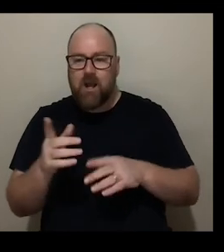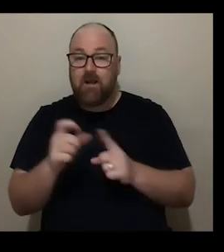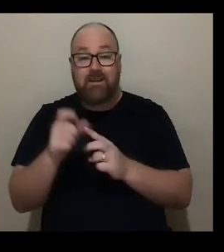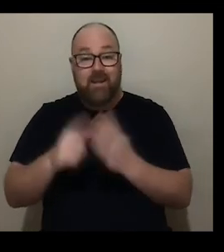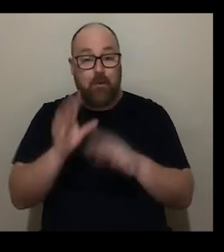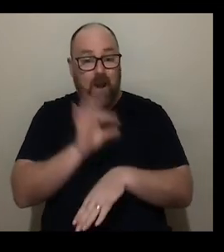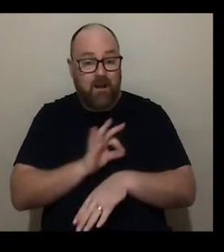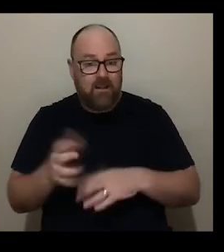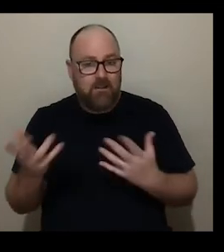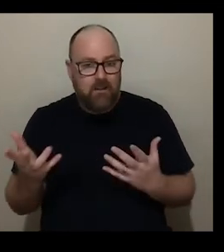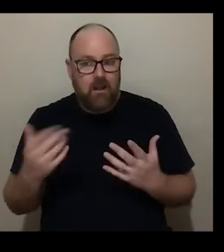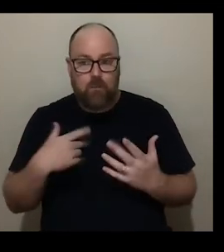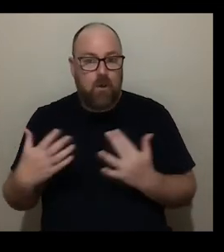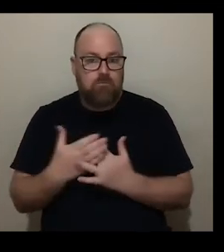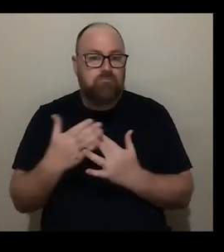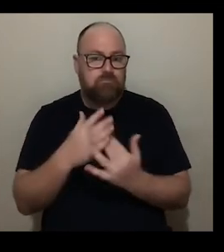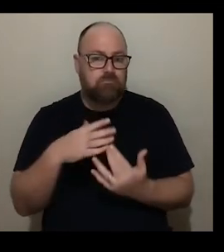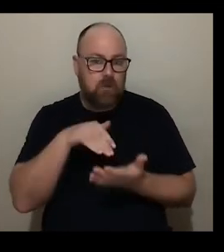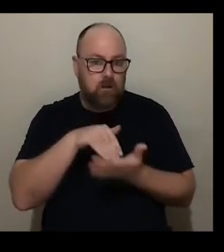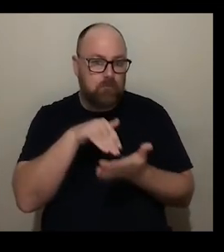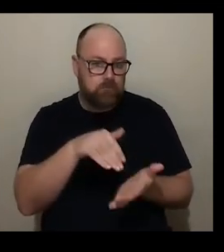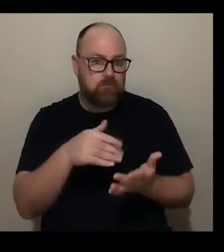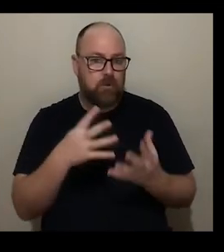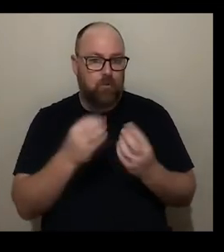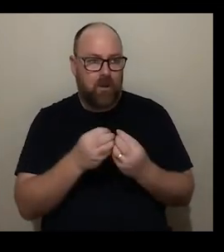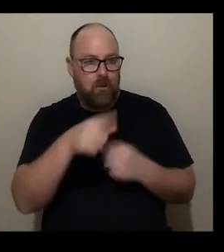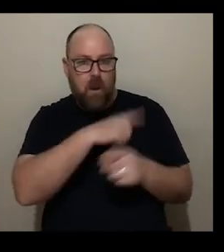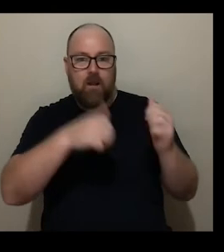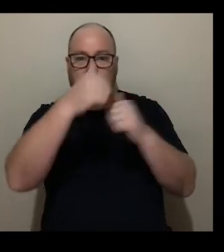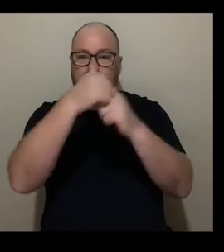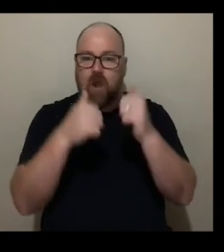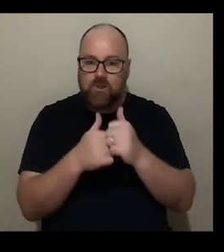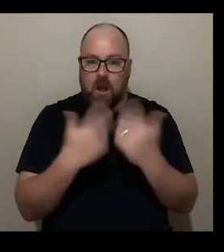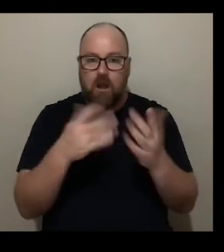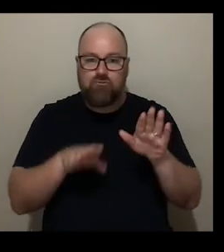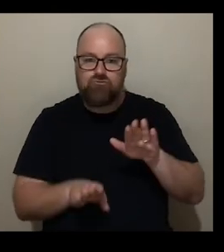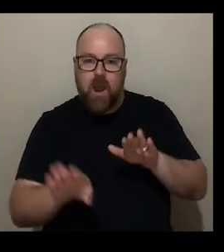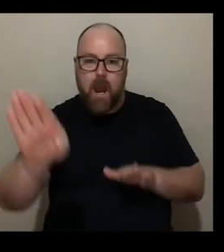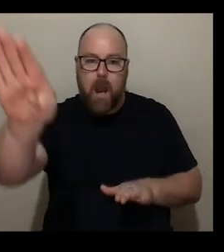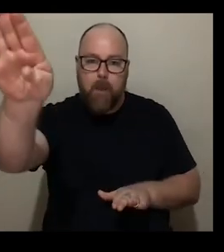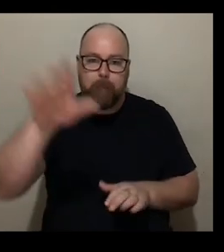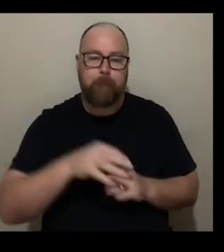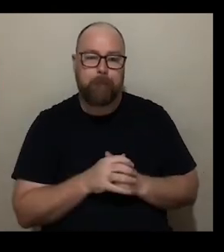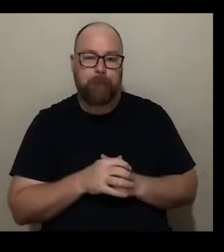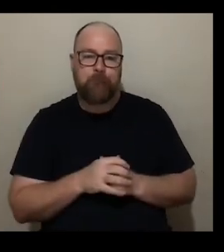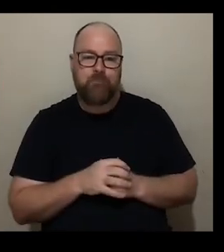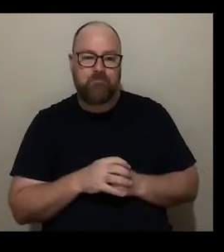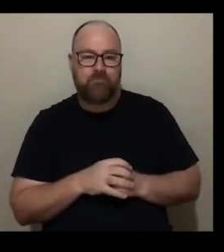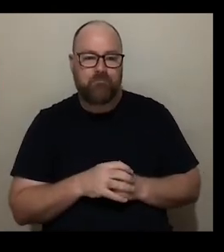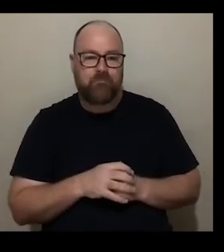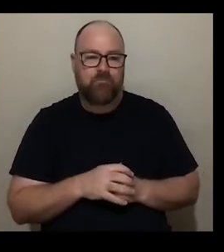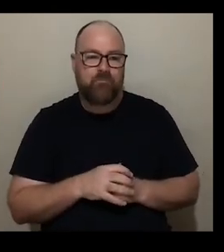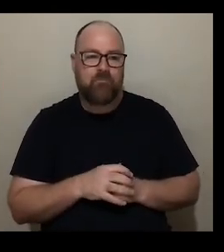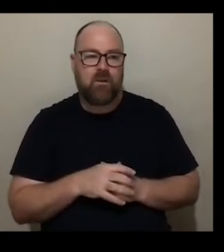um intervened in uh architectural structures like for example the ramp the changing places